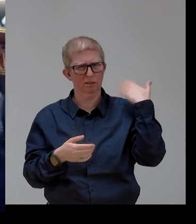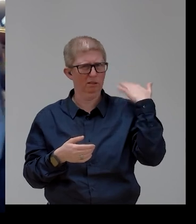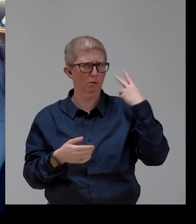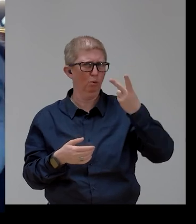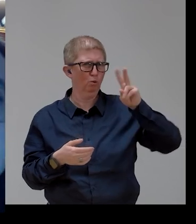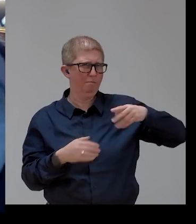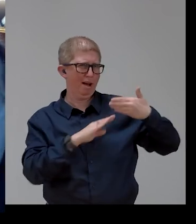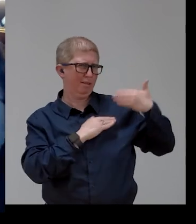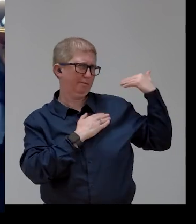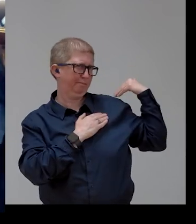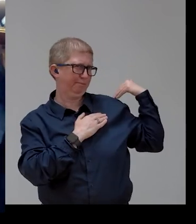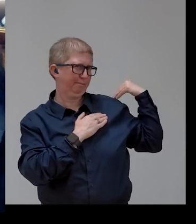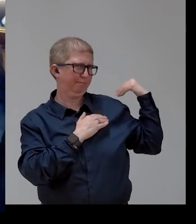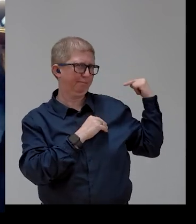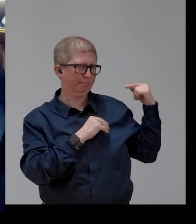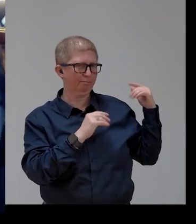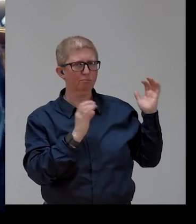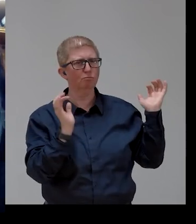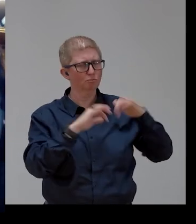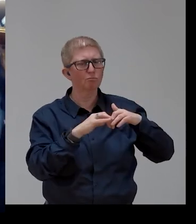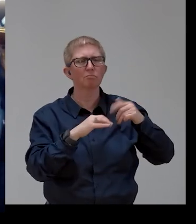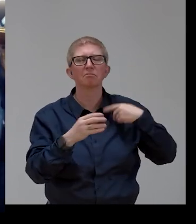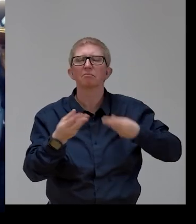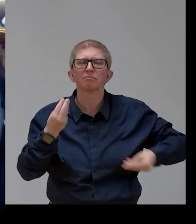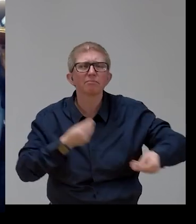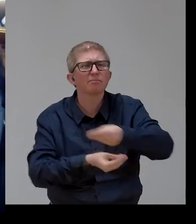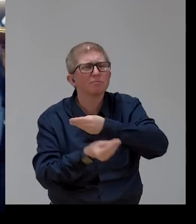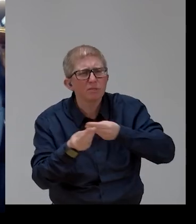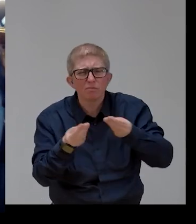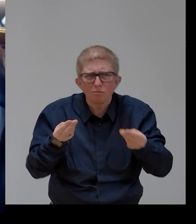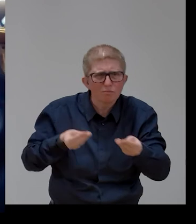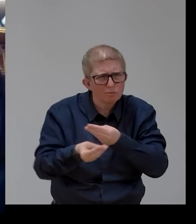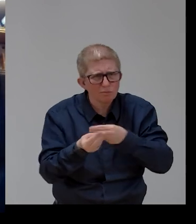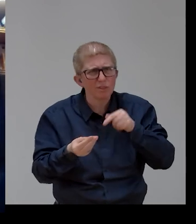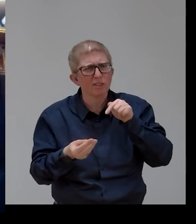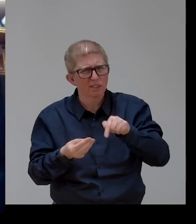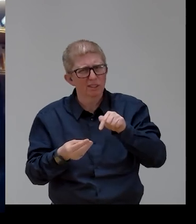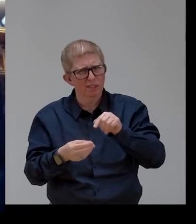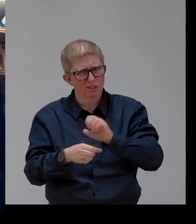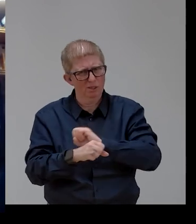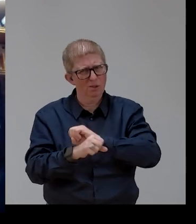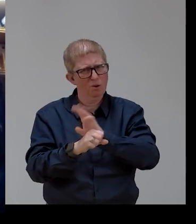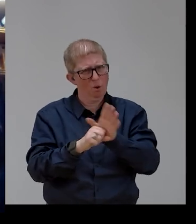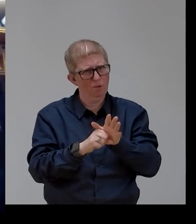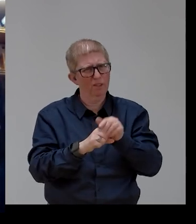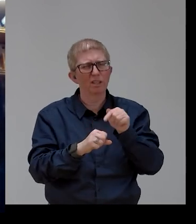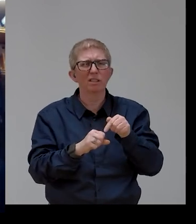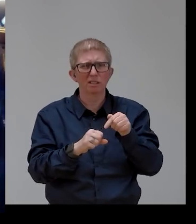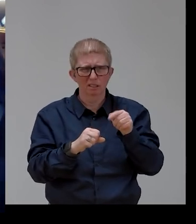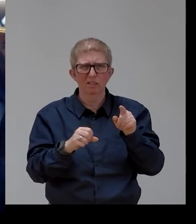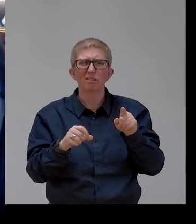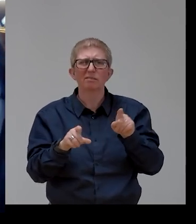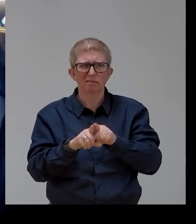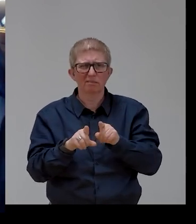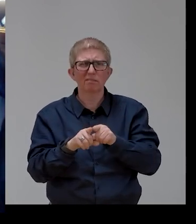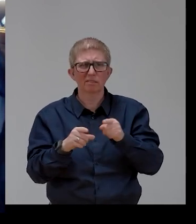forthcoming in acknowledging that COVID has revealed deep-seated inequalities affecting people with